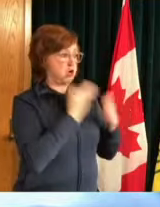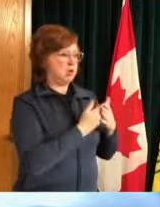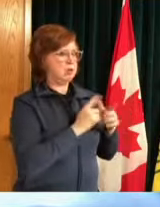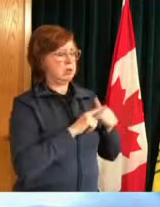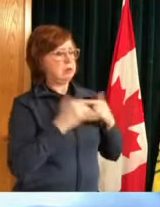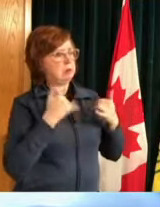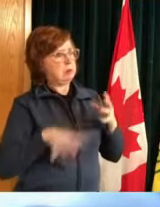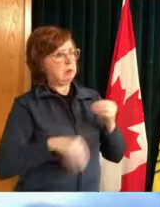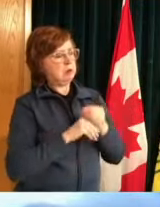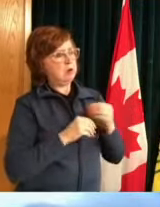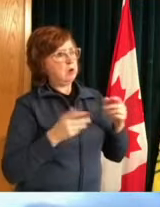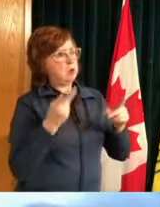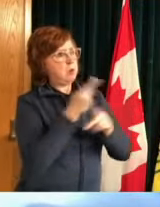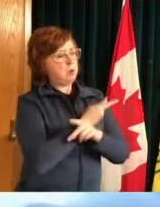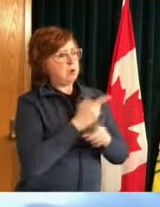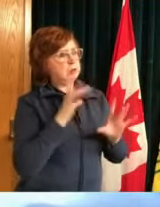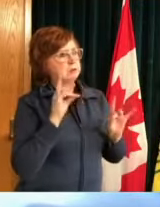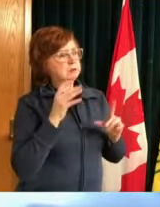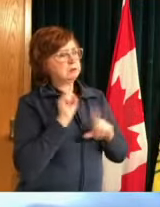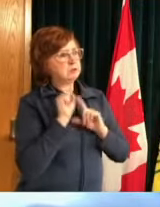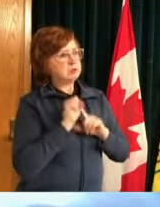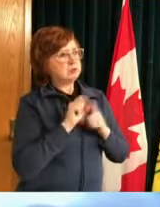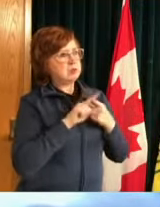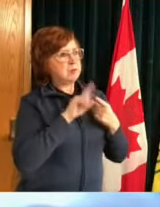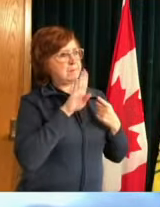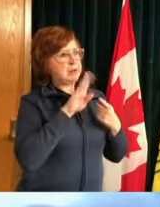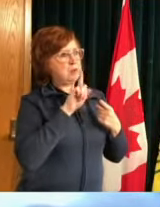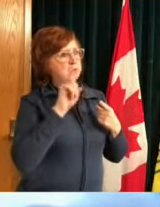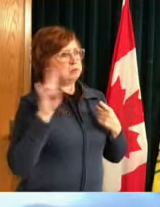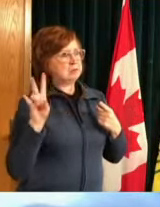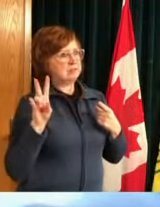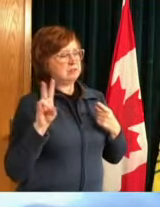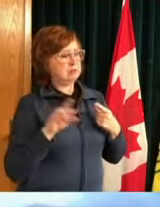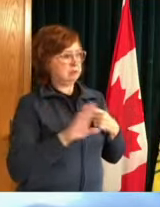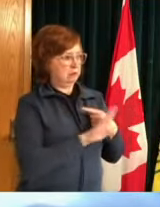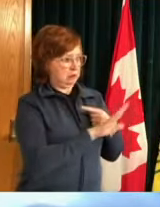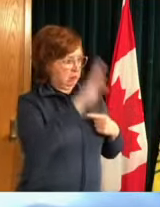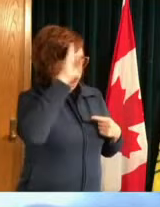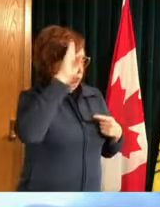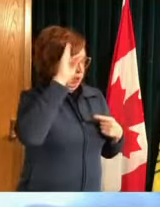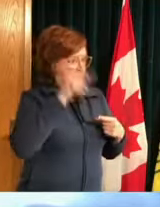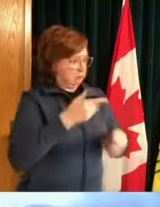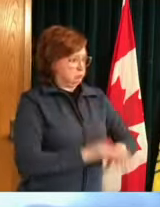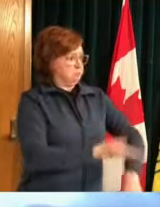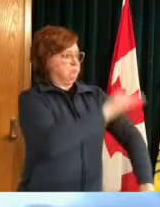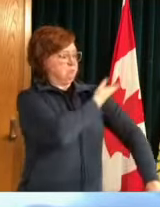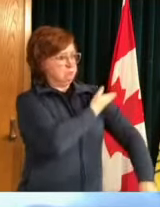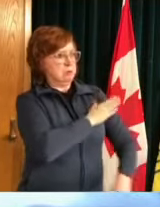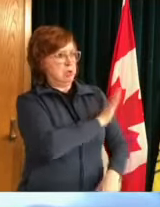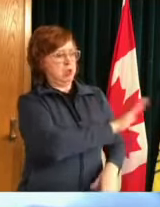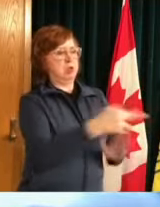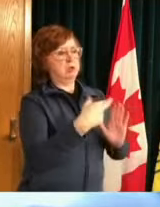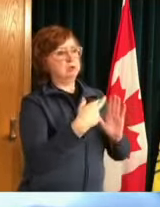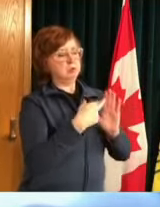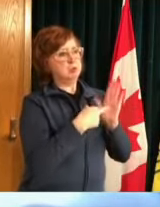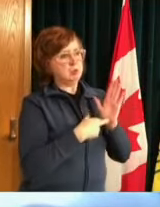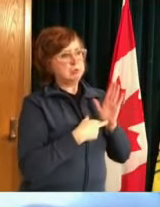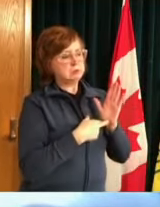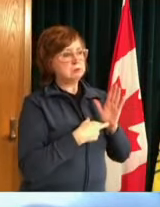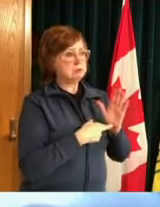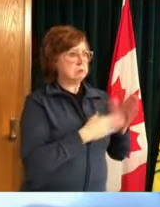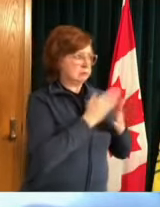to improve their protocols and many have but i think that is going to be a key component that in addition to the orders in place